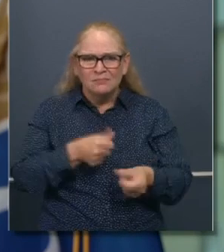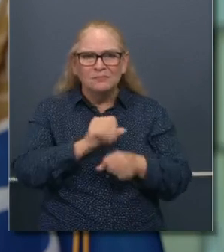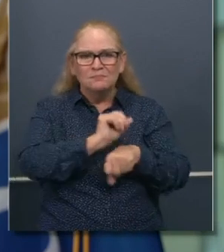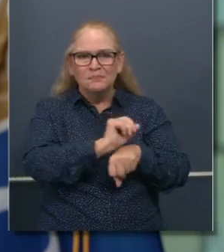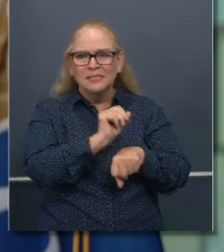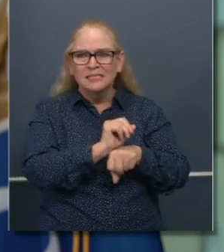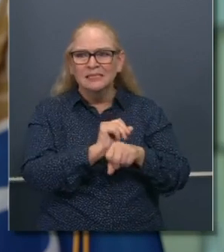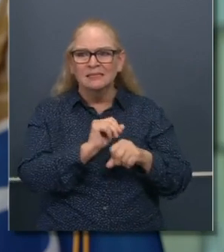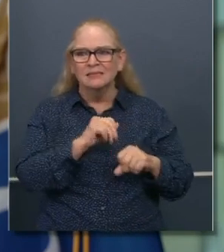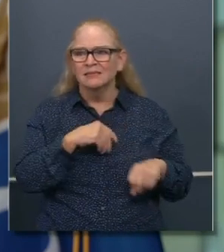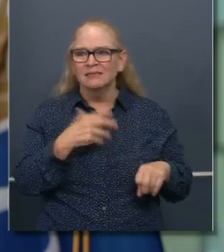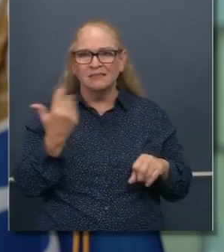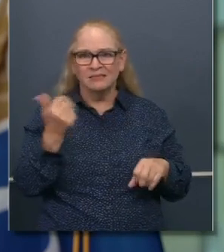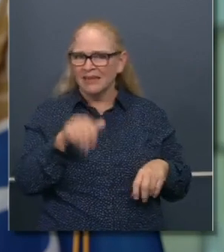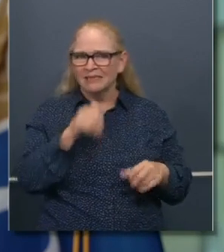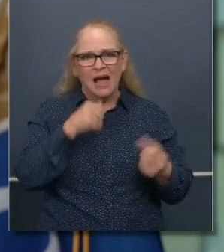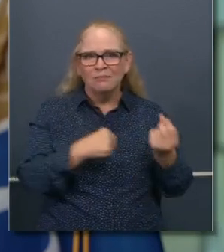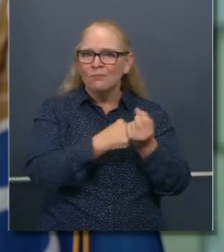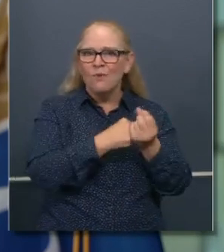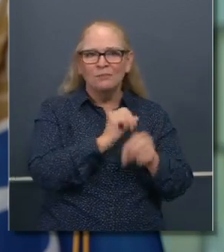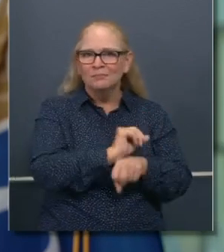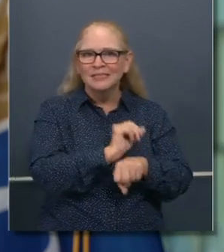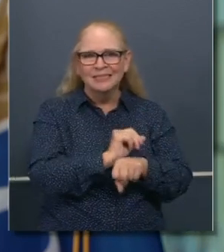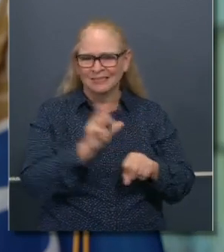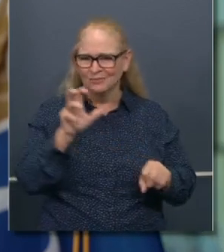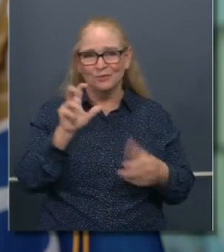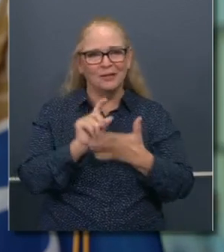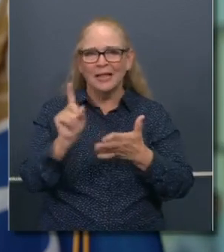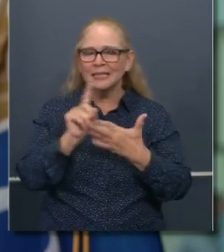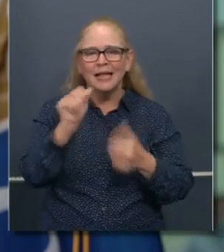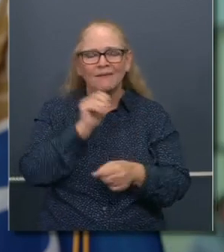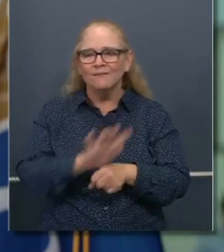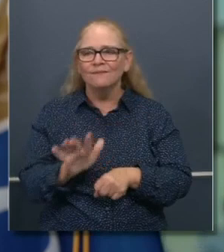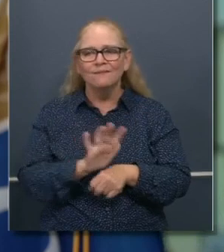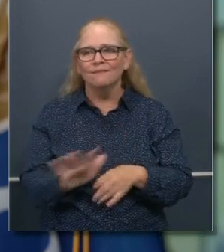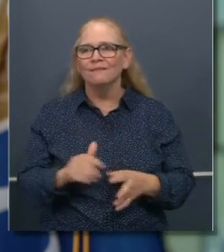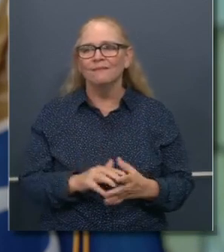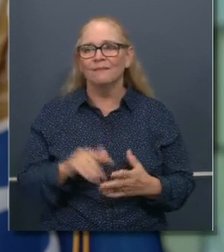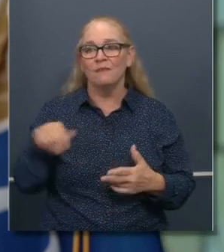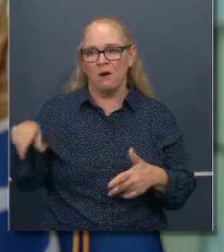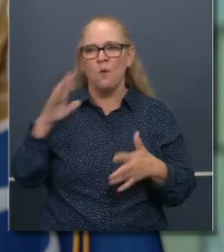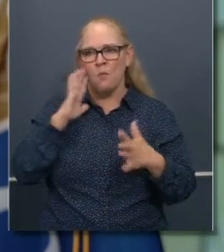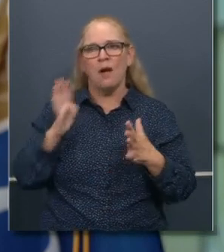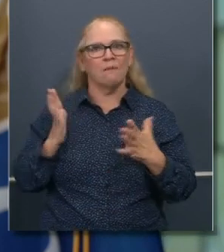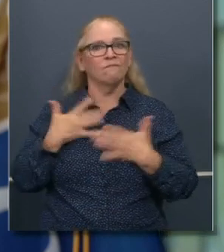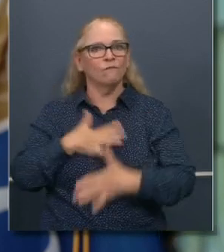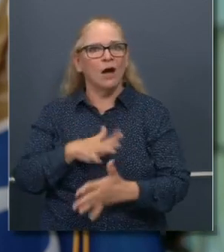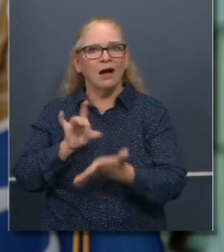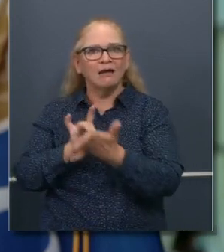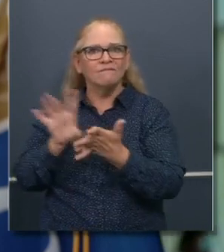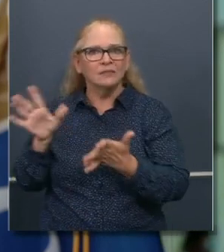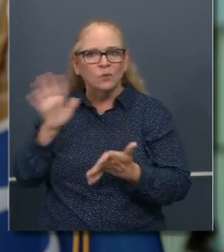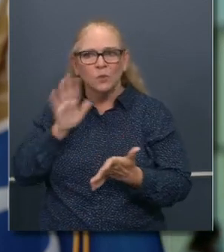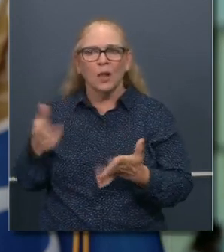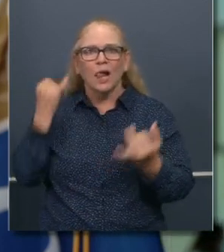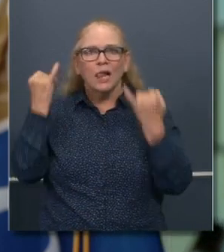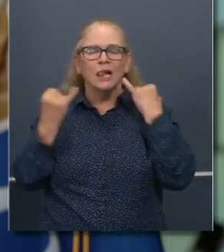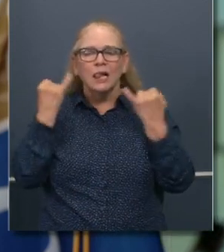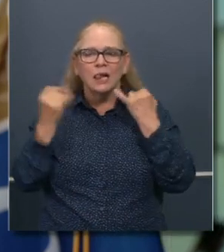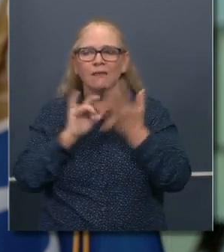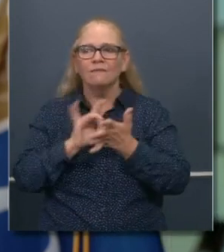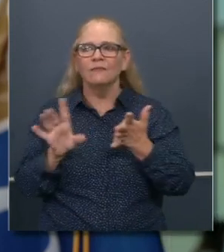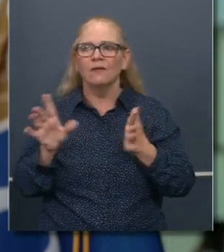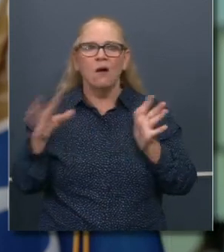help support individuals and their families that are vulnerable to evictions and vulnerable to bill collectors, vulnerable in this